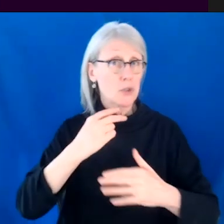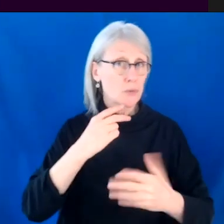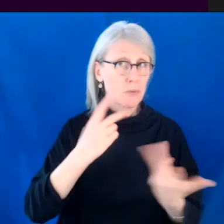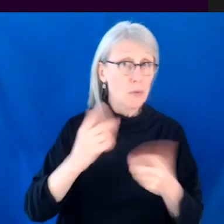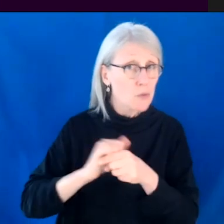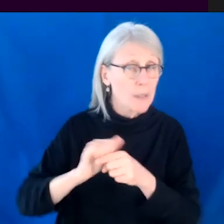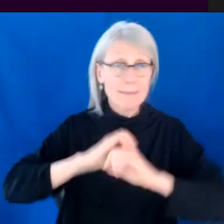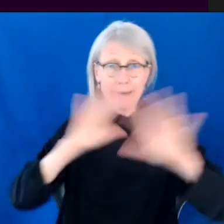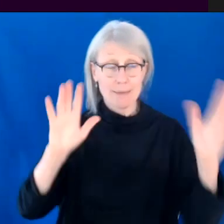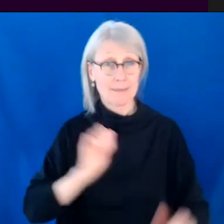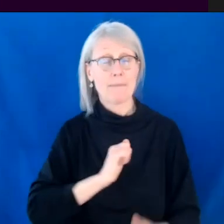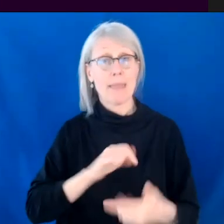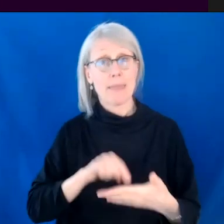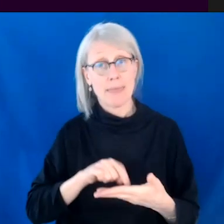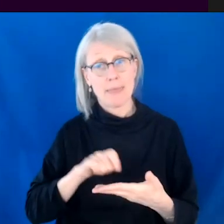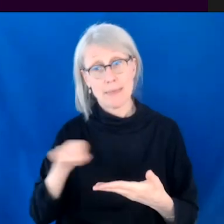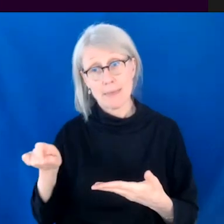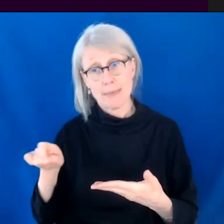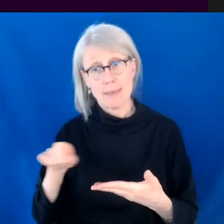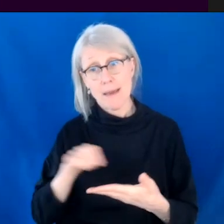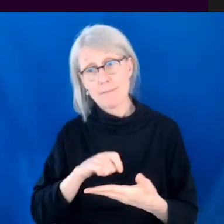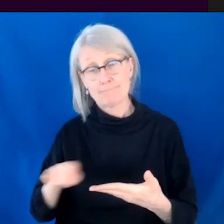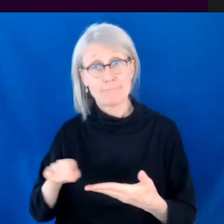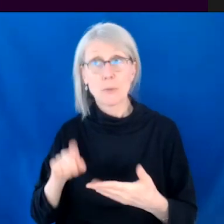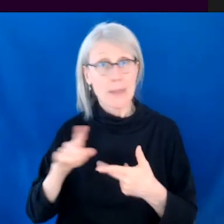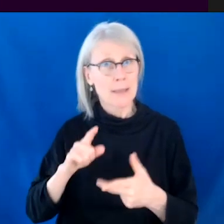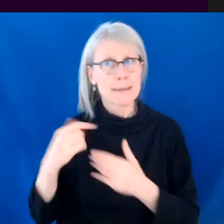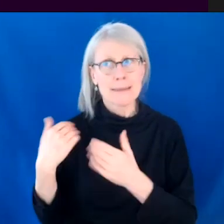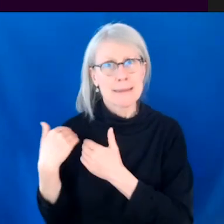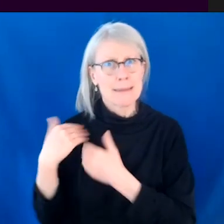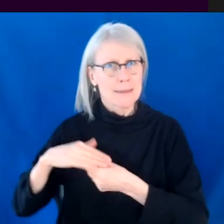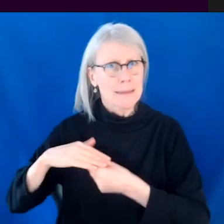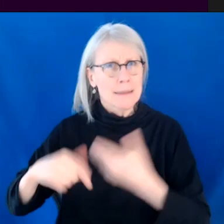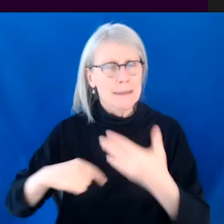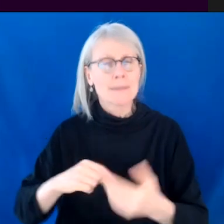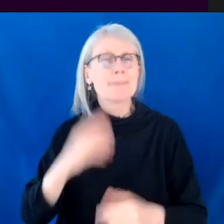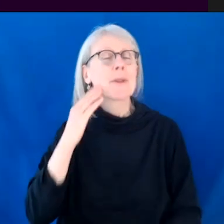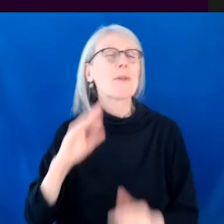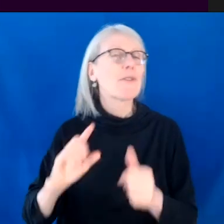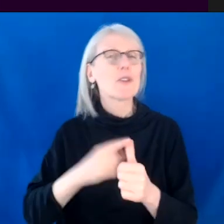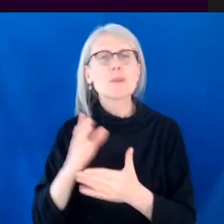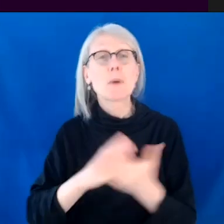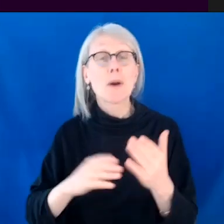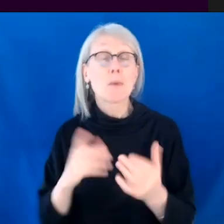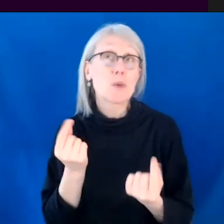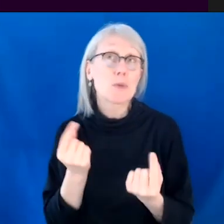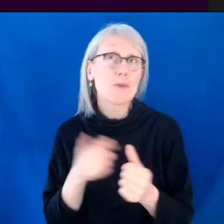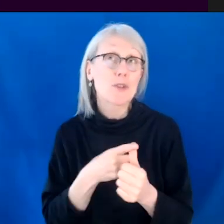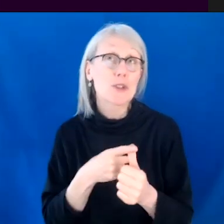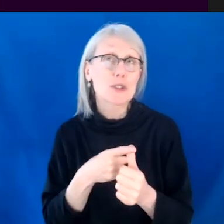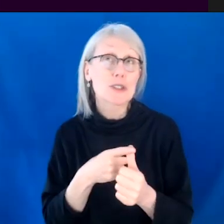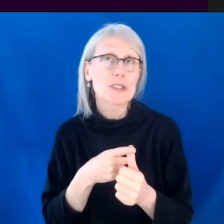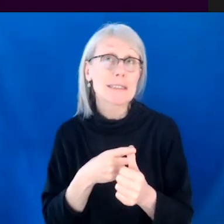has to do with kind of your, the first part of your question, which was what's the first thing you do. I like to just kind of